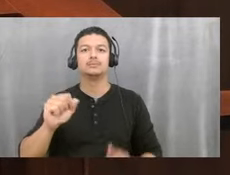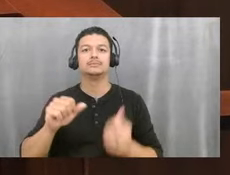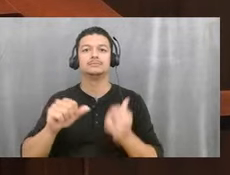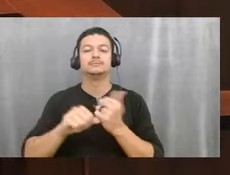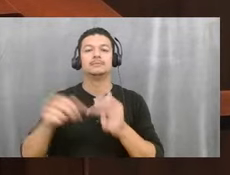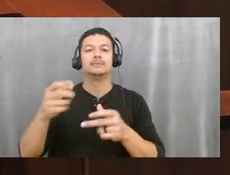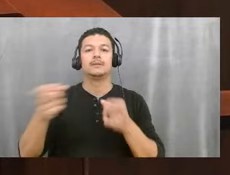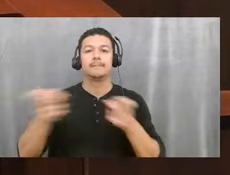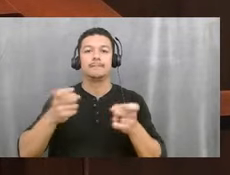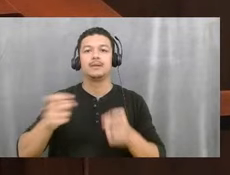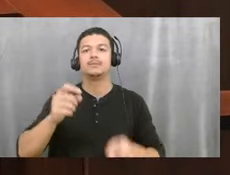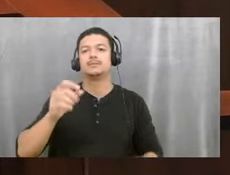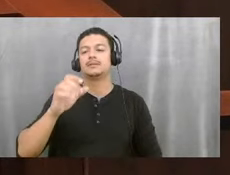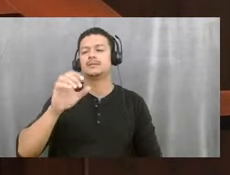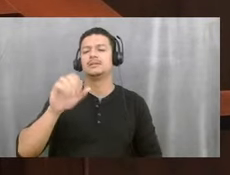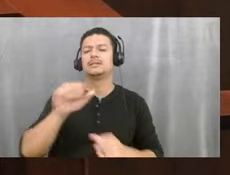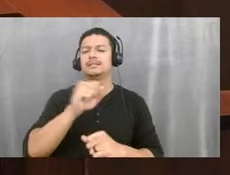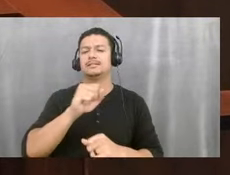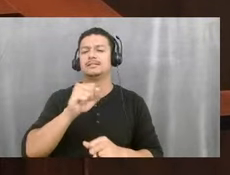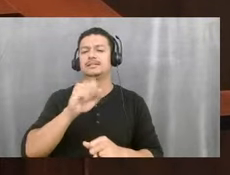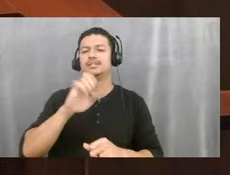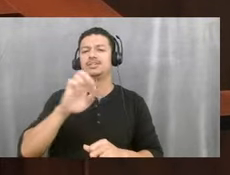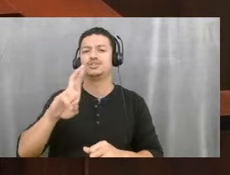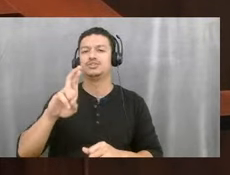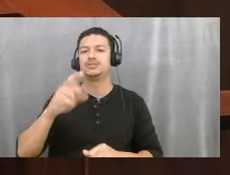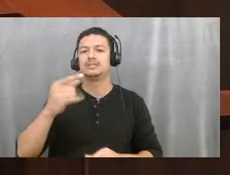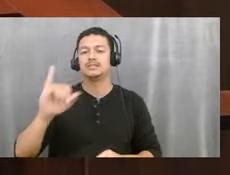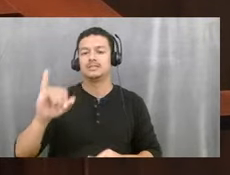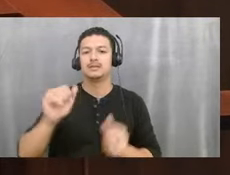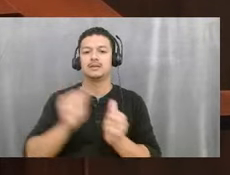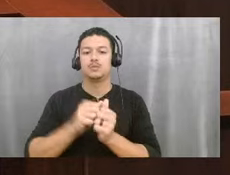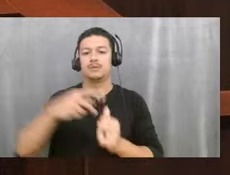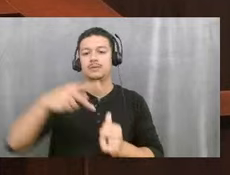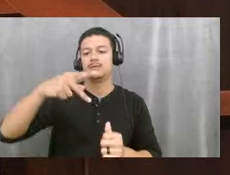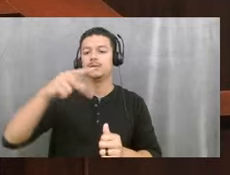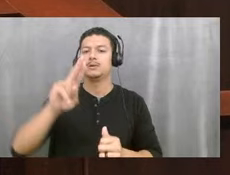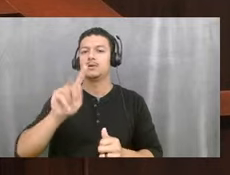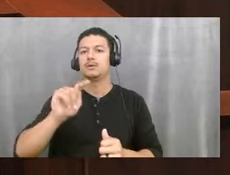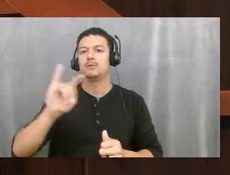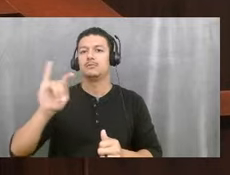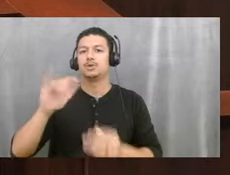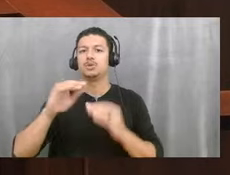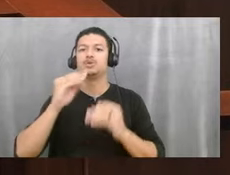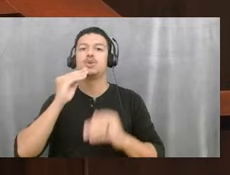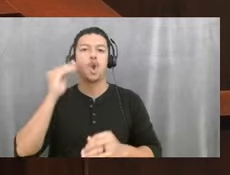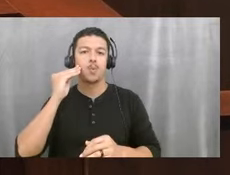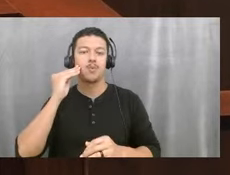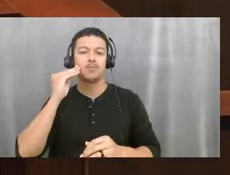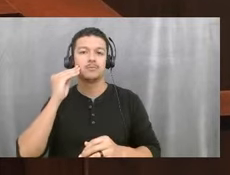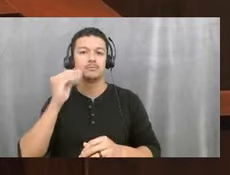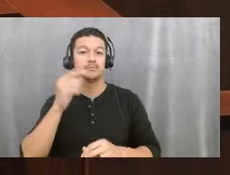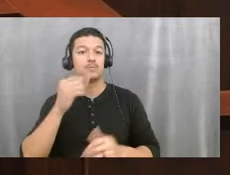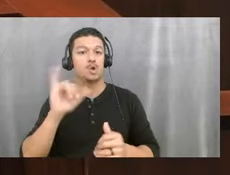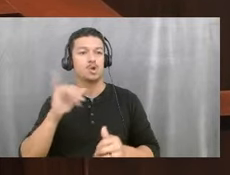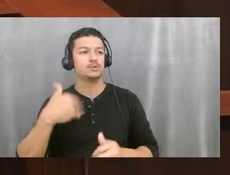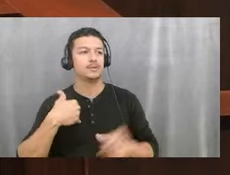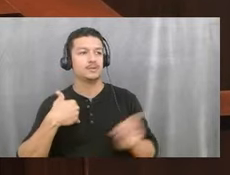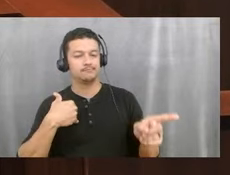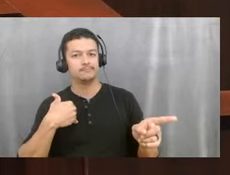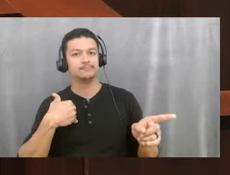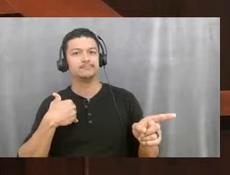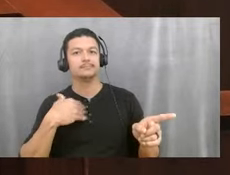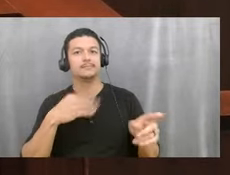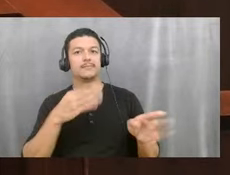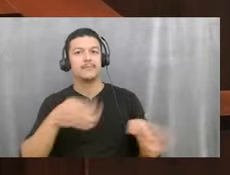Pulte Homes. With me here in the audience tonight is Tyler Tornese, planner with WGI, Ryan Wheeler, the Vice